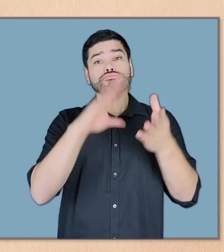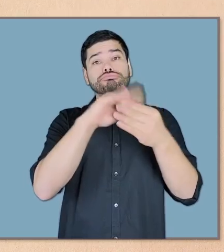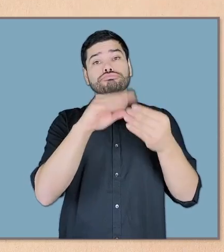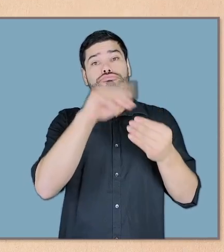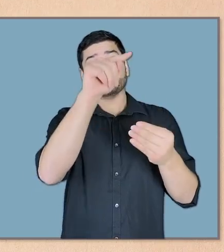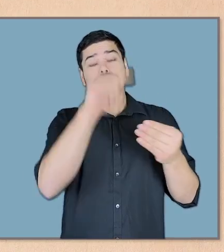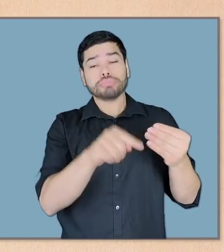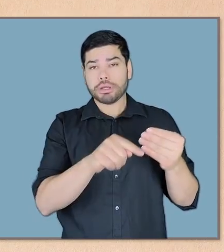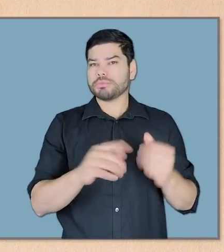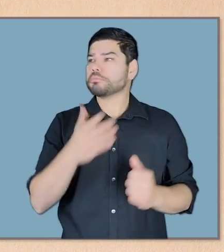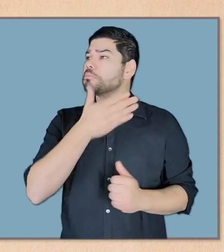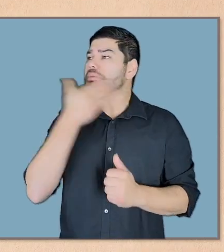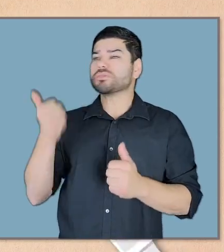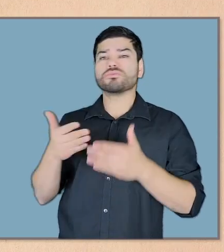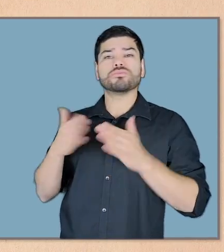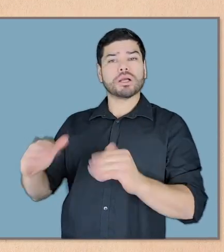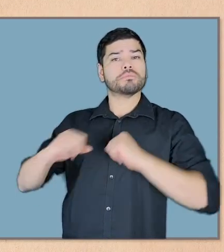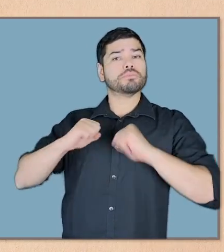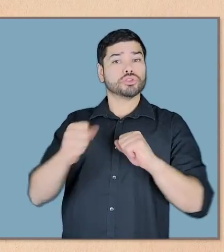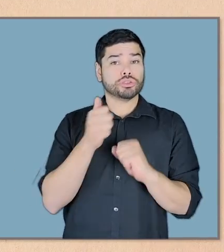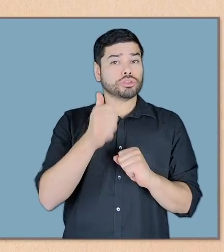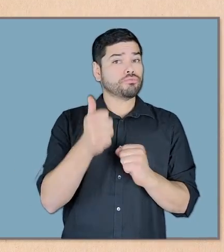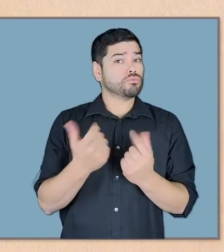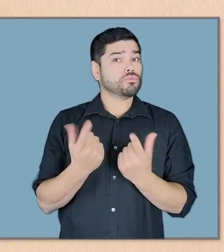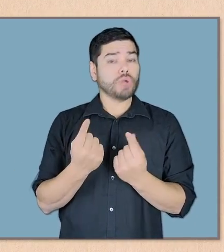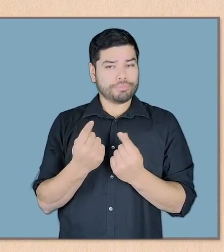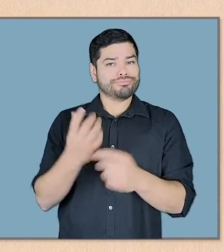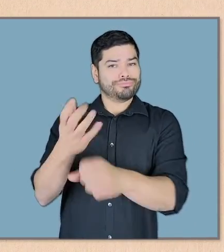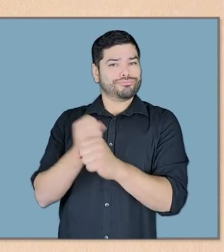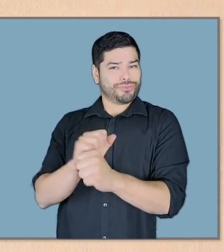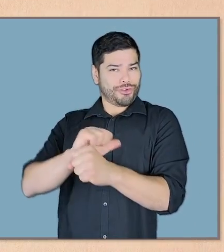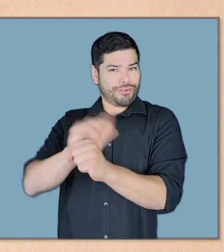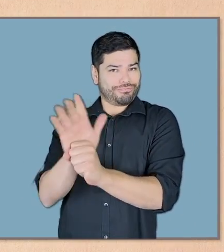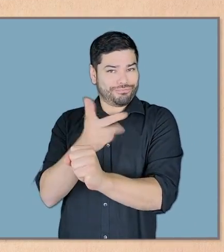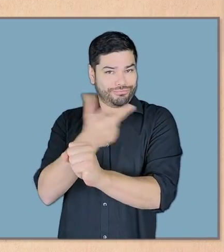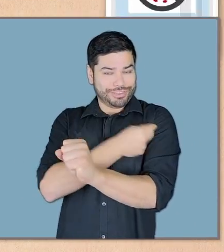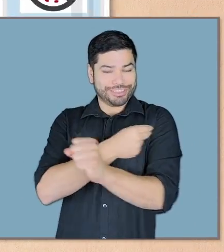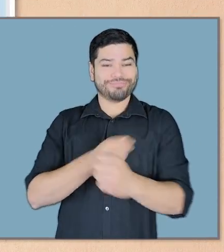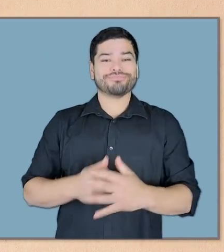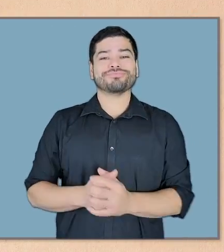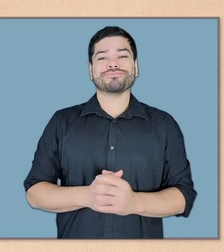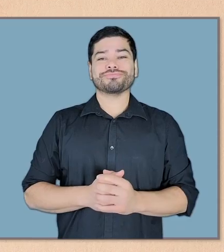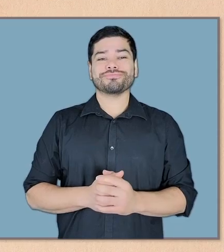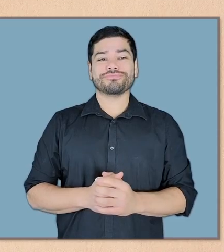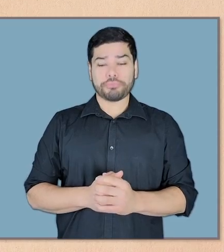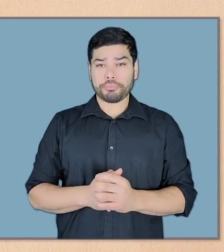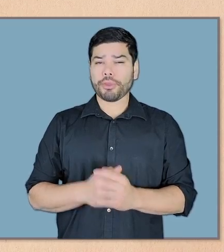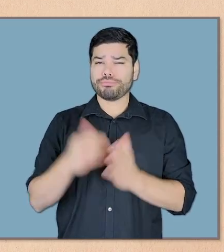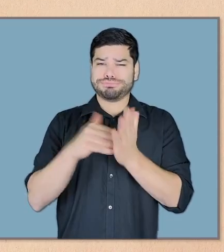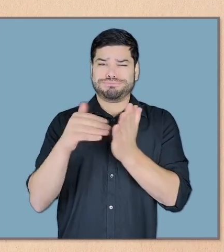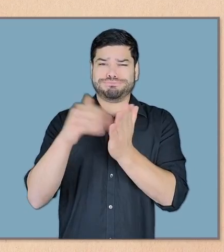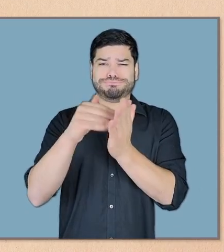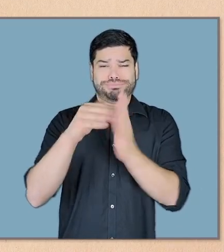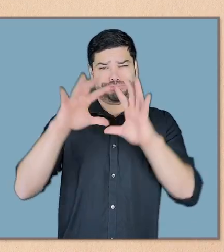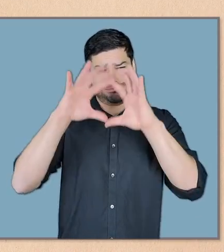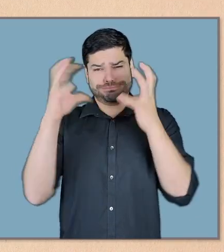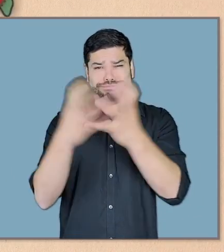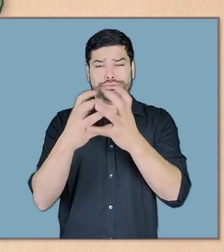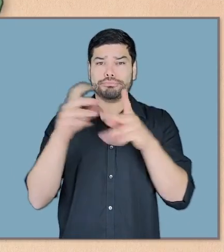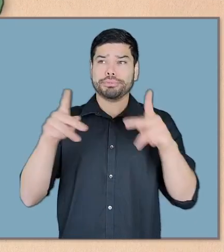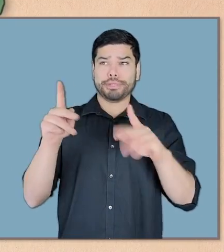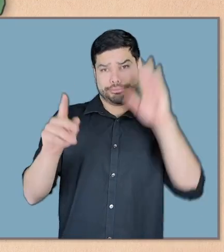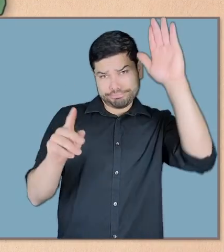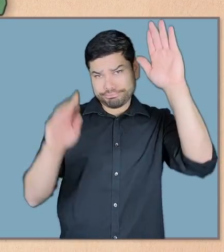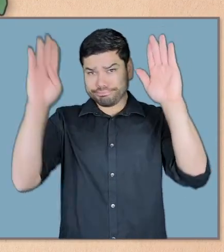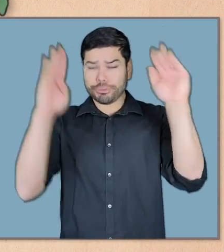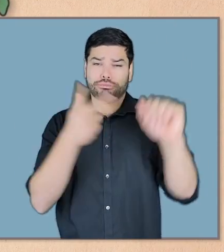a doctor tells you otherwise, the best way to protect yourself from COVID-19 is to get the COVID-19 vaccine. Hundreds of